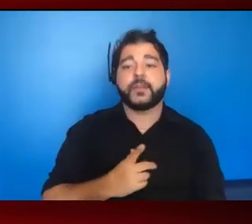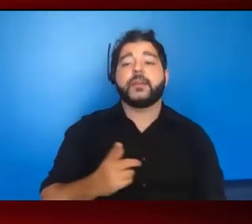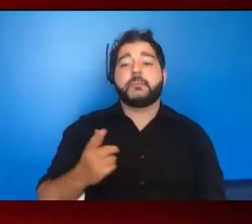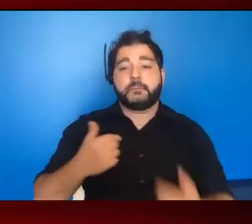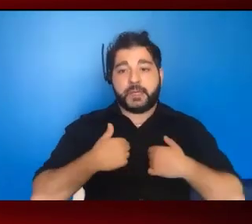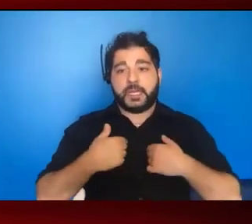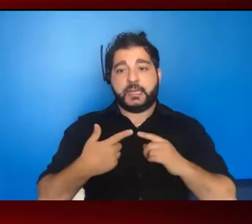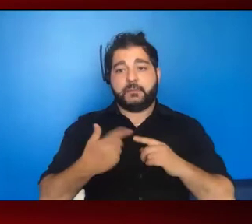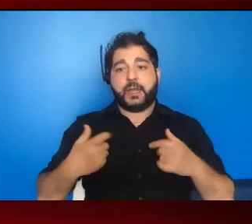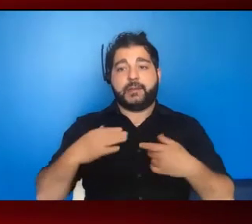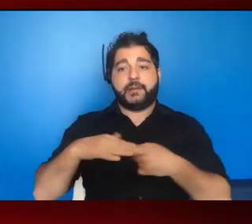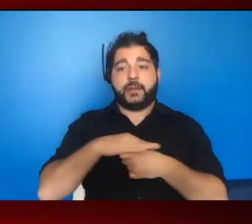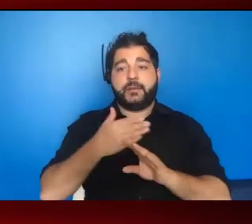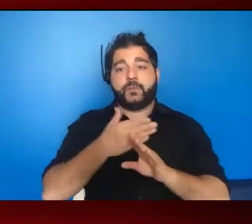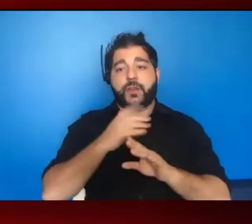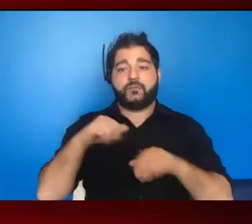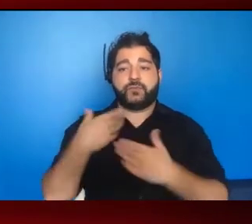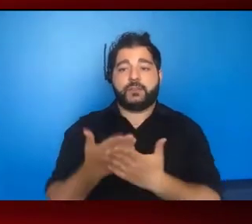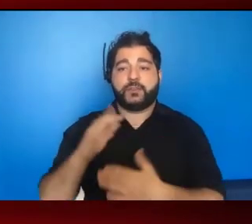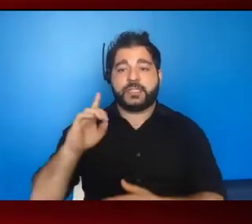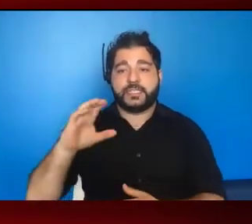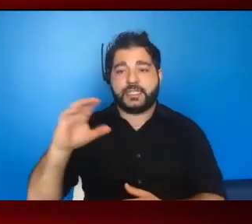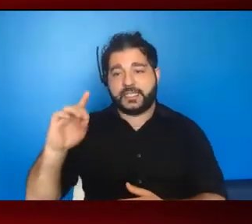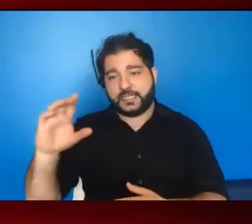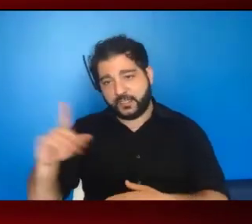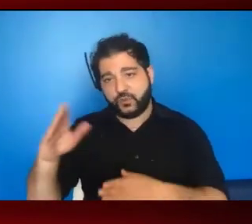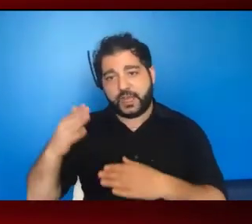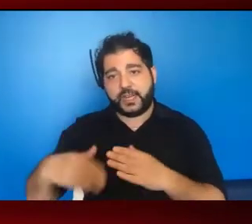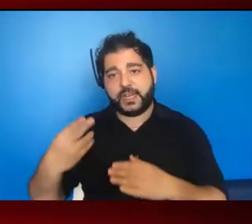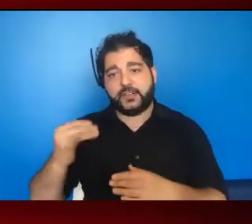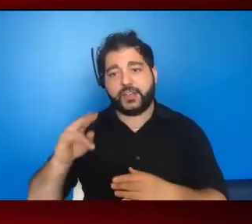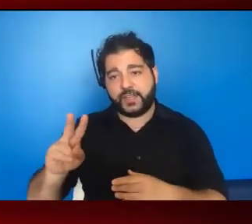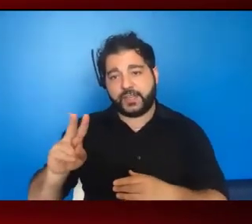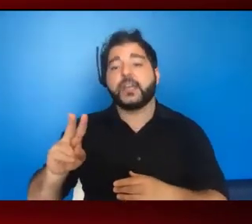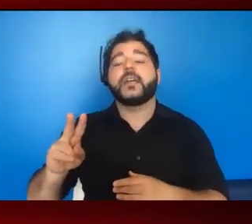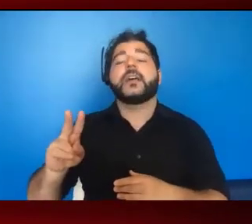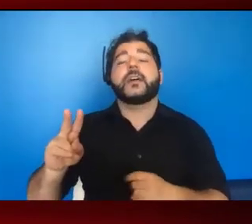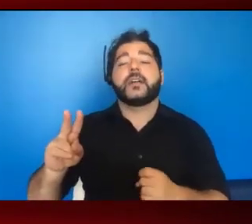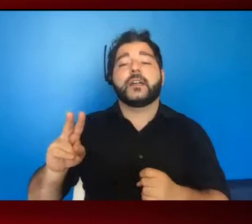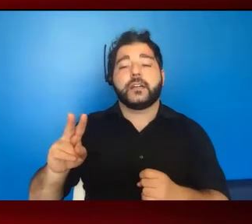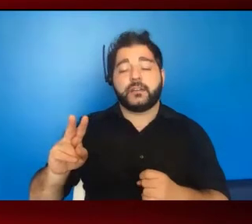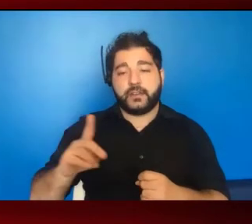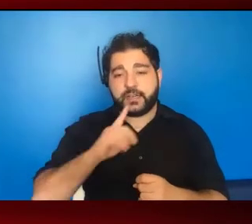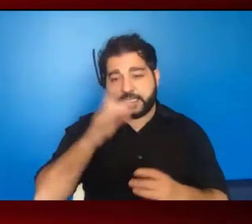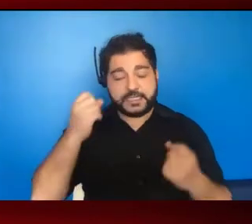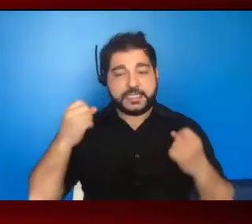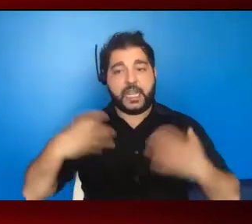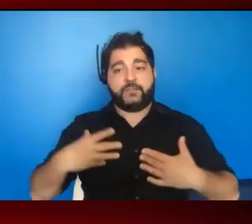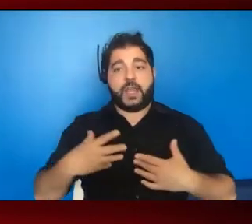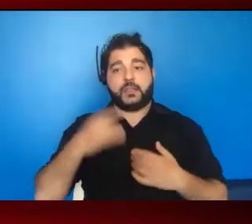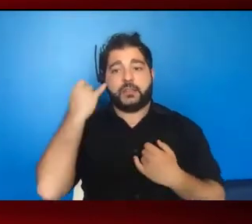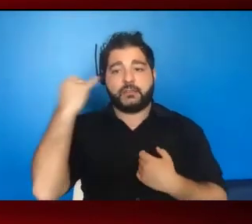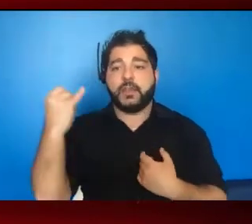jurisdiction before I came to CDC that worked so hard to ending the HIV epidemic, it is terrifying the notion